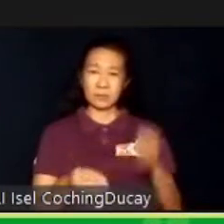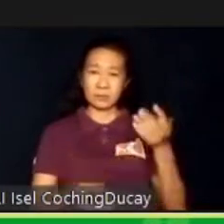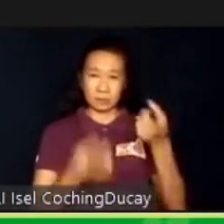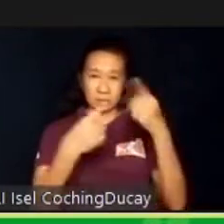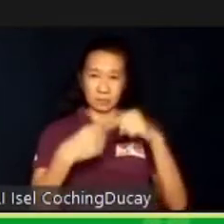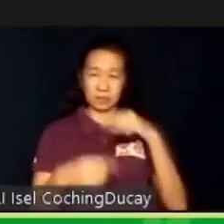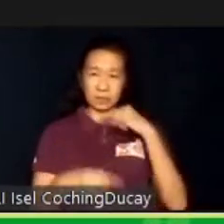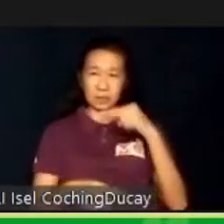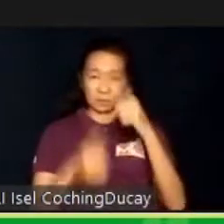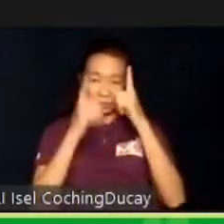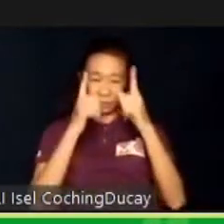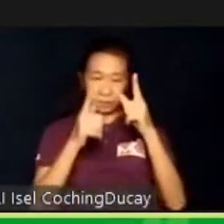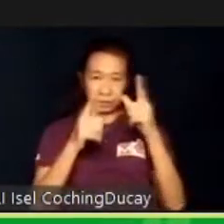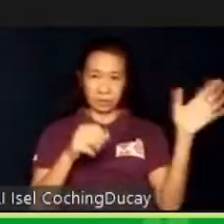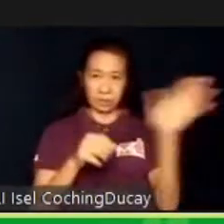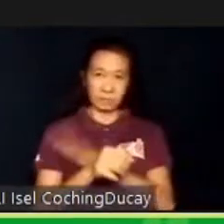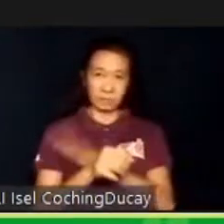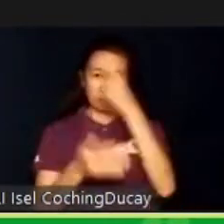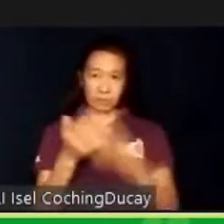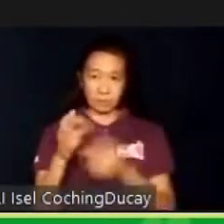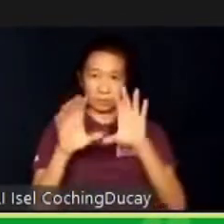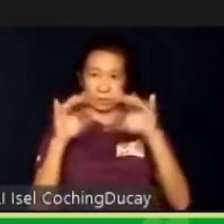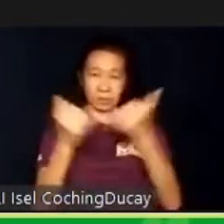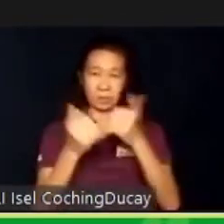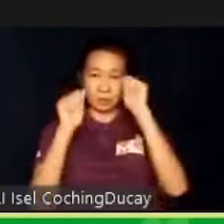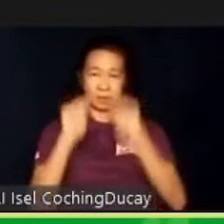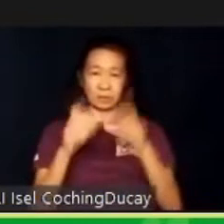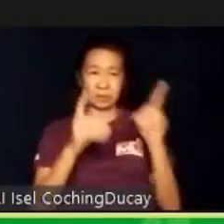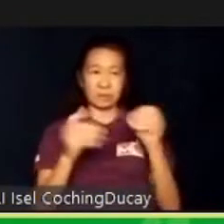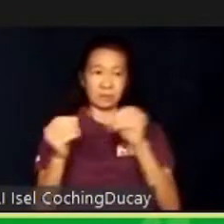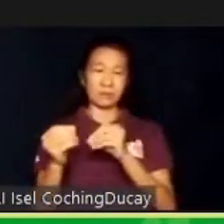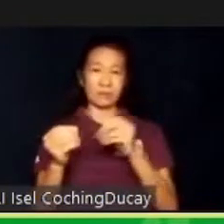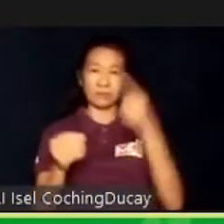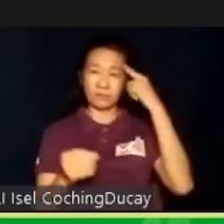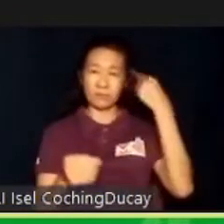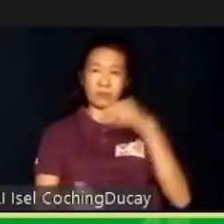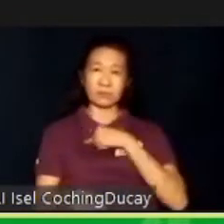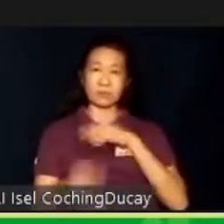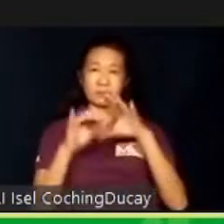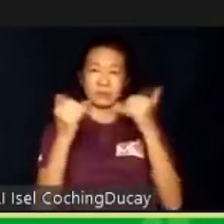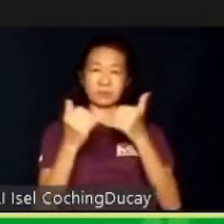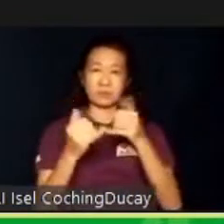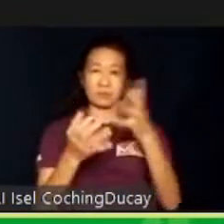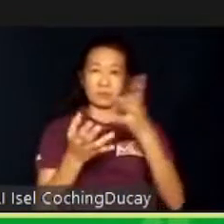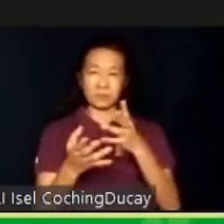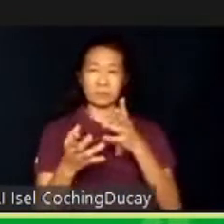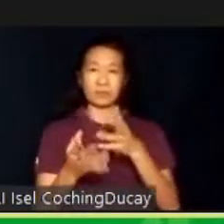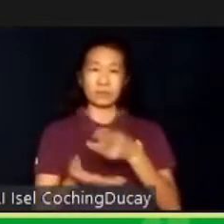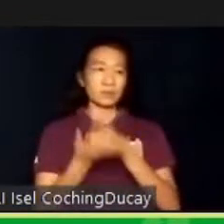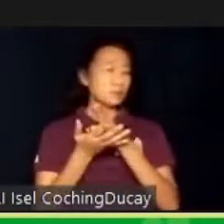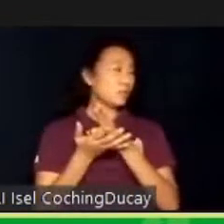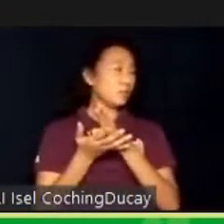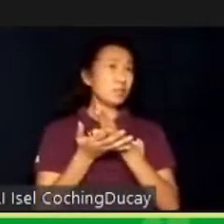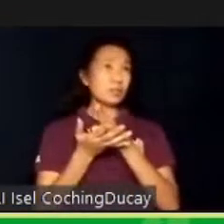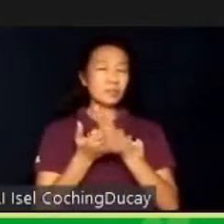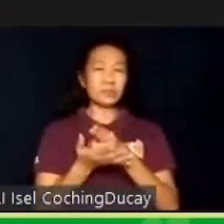were not looking enough at what the companies can do for us. Companies actually want to help, but they don't